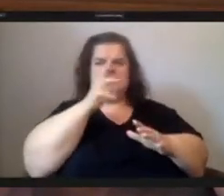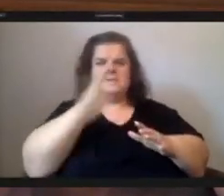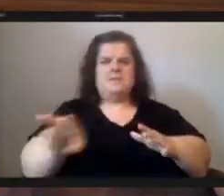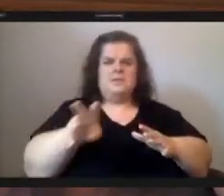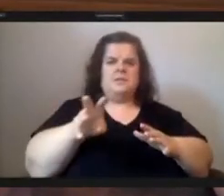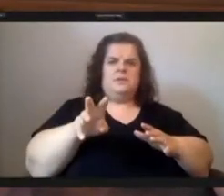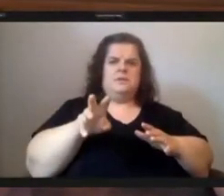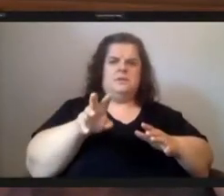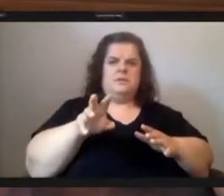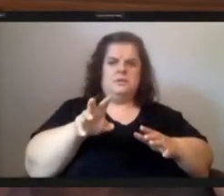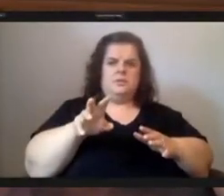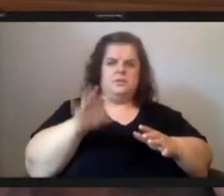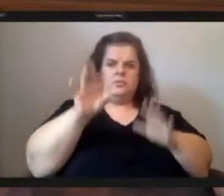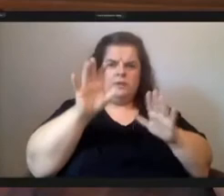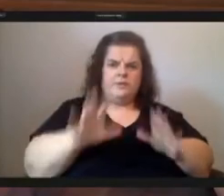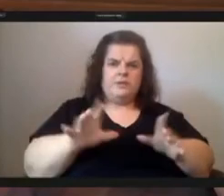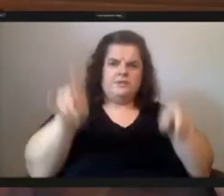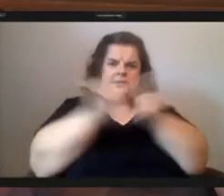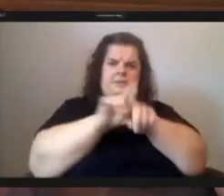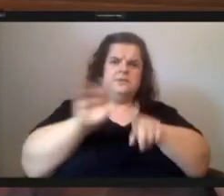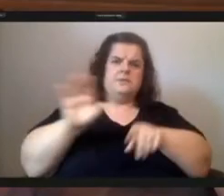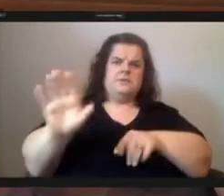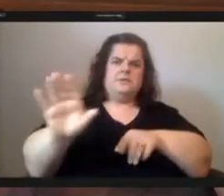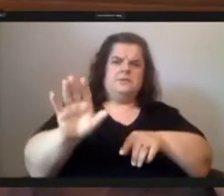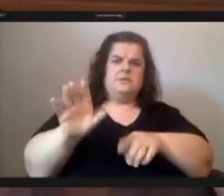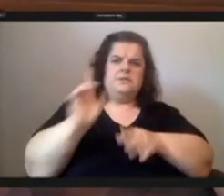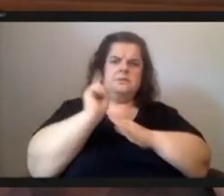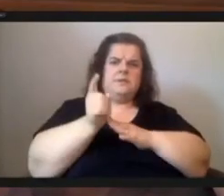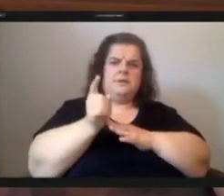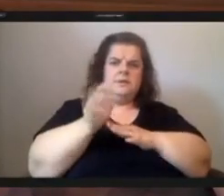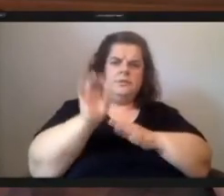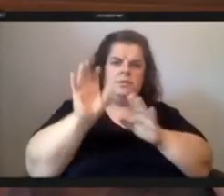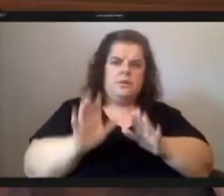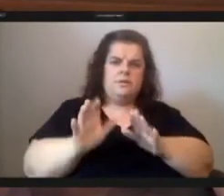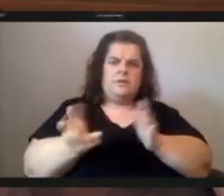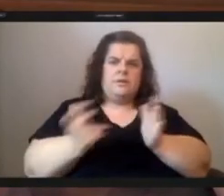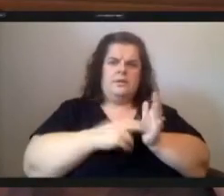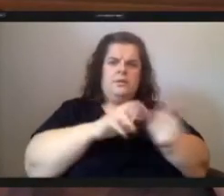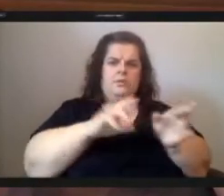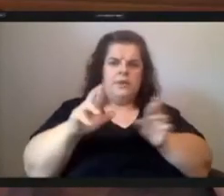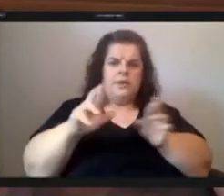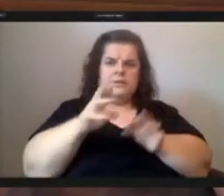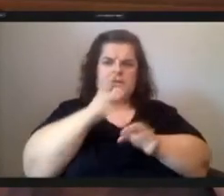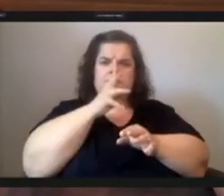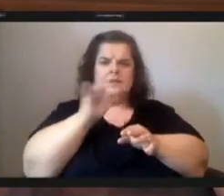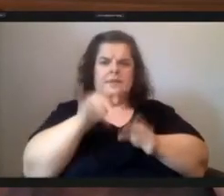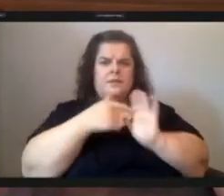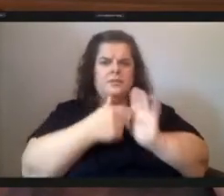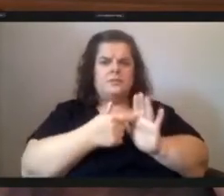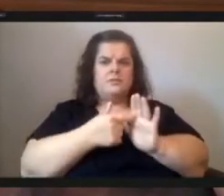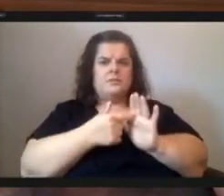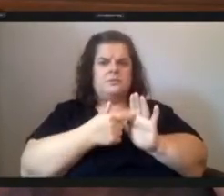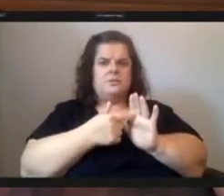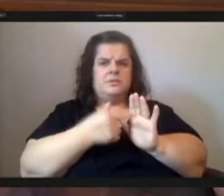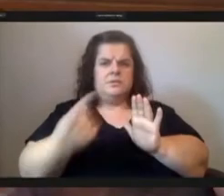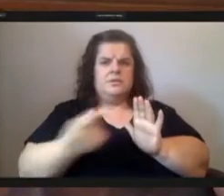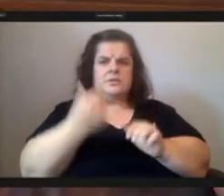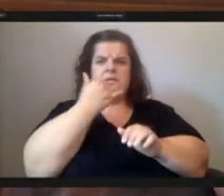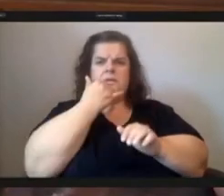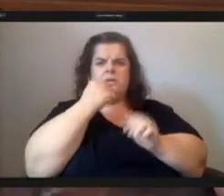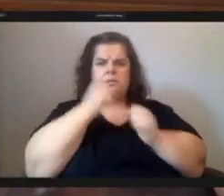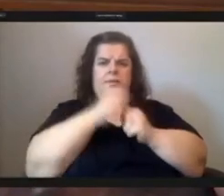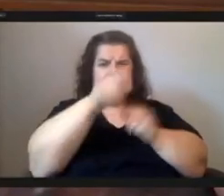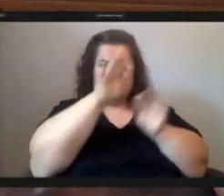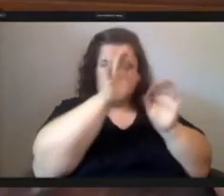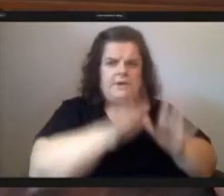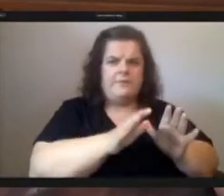reverend the same as him soon as the reverend got ready to speak he got up and left that shows you that there's something wrong with this reverend he